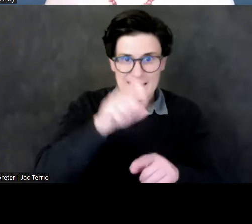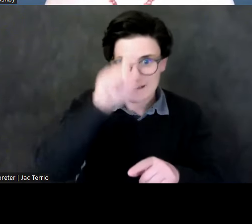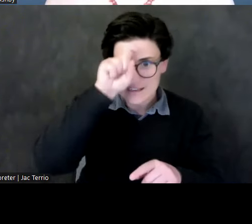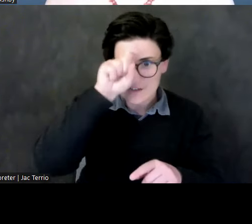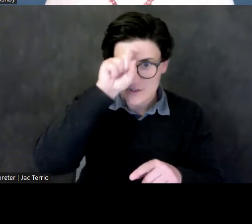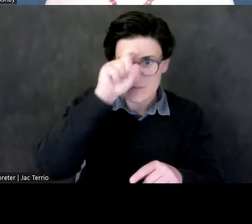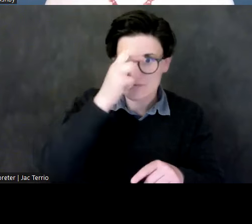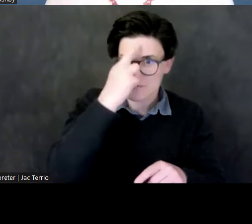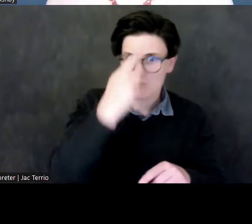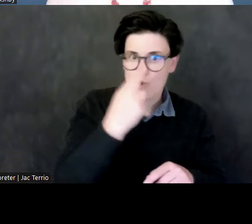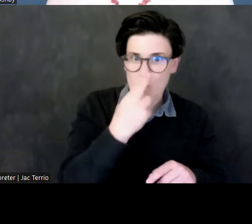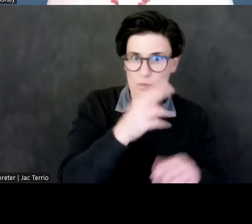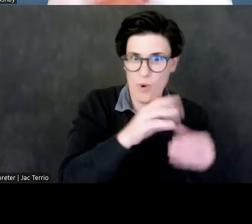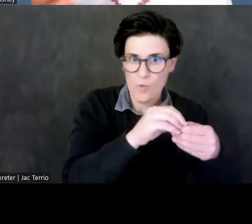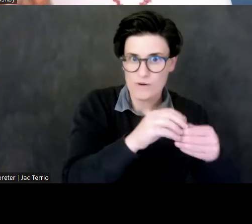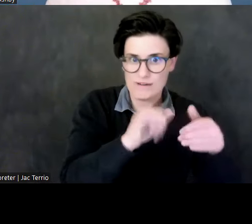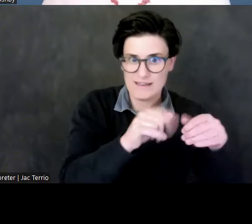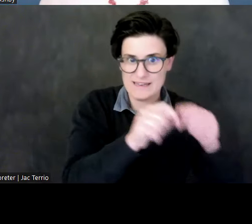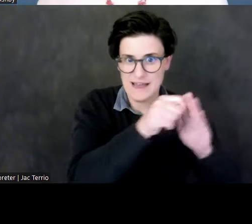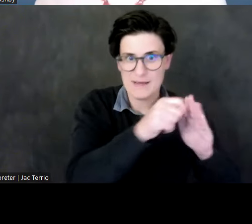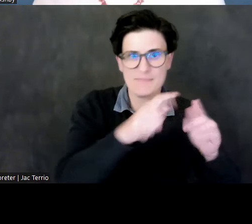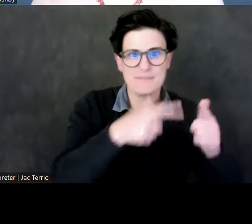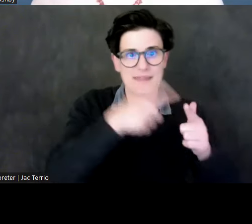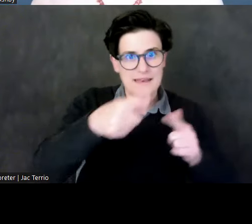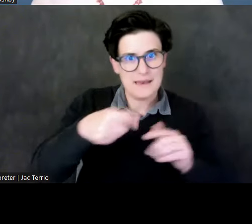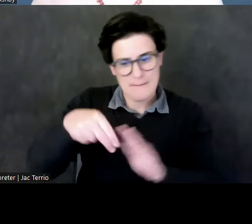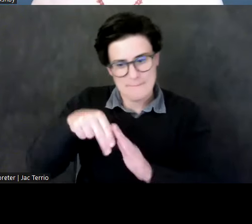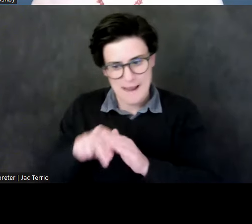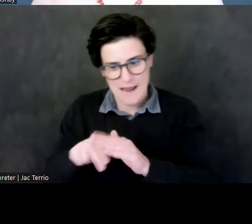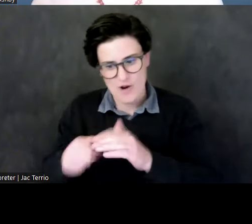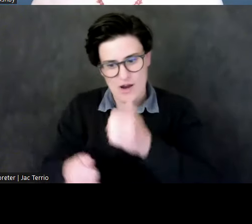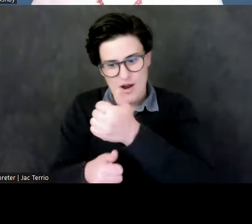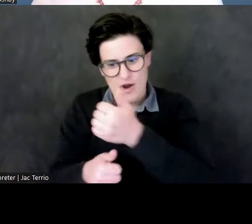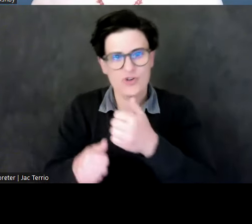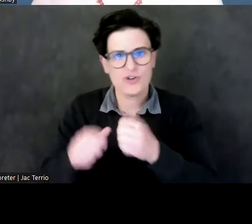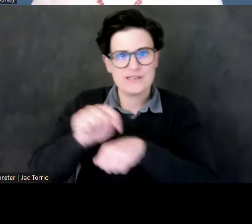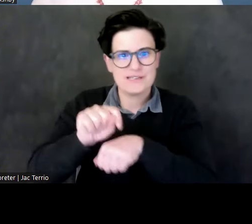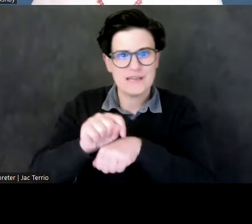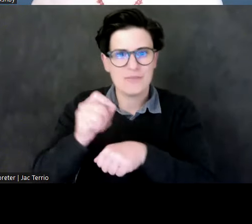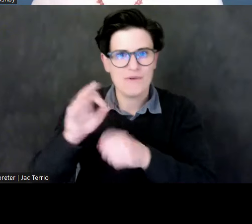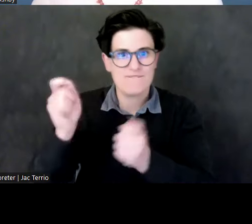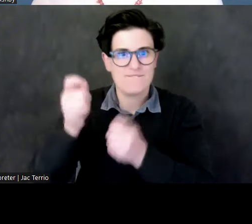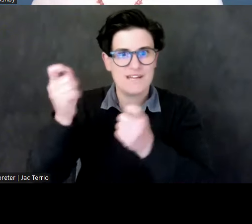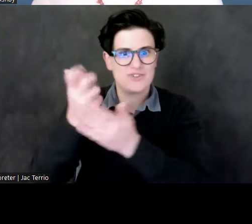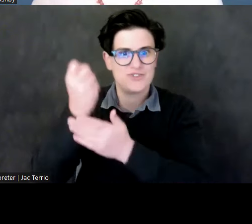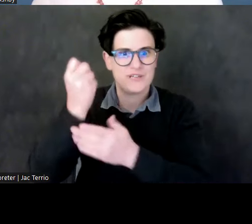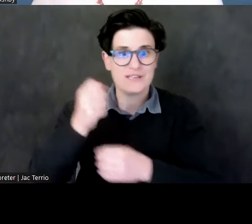of a temple of victory. So there is Octavian Caesar Augustus